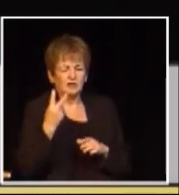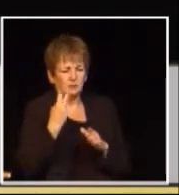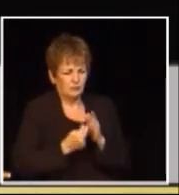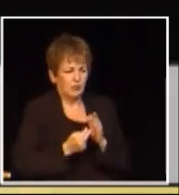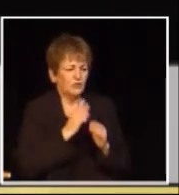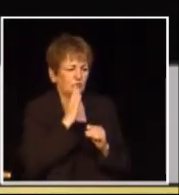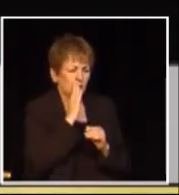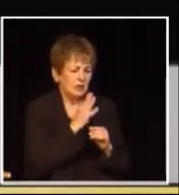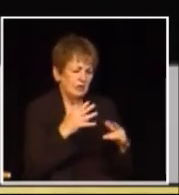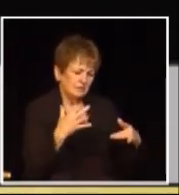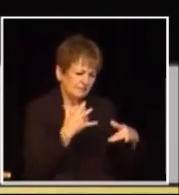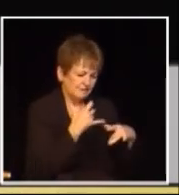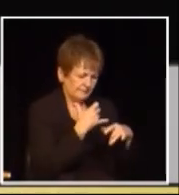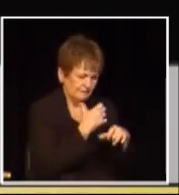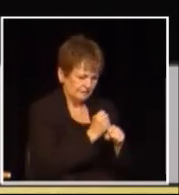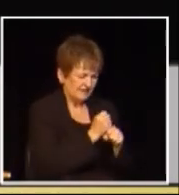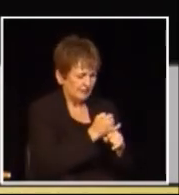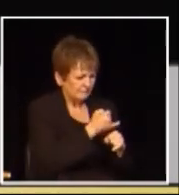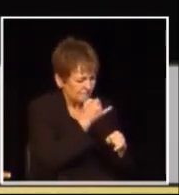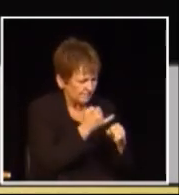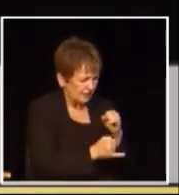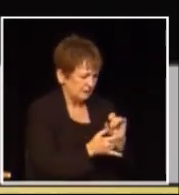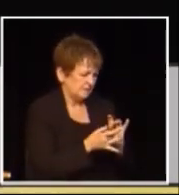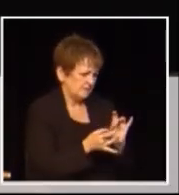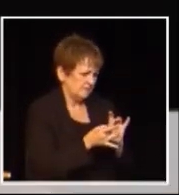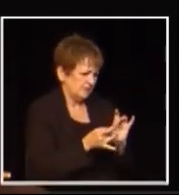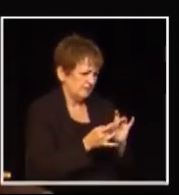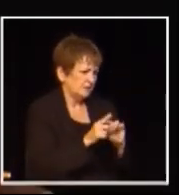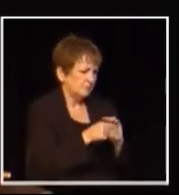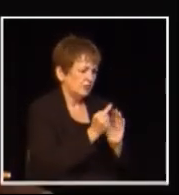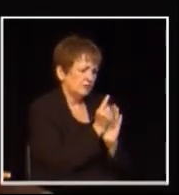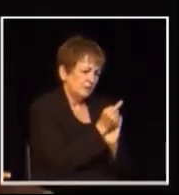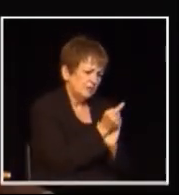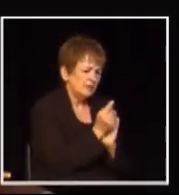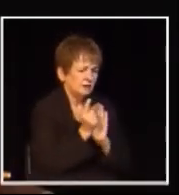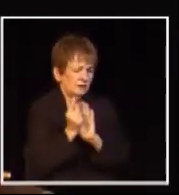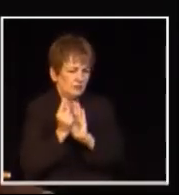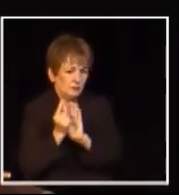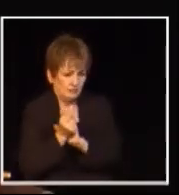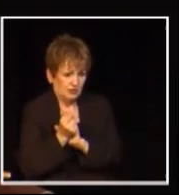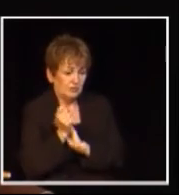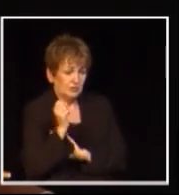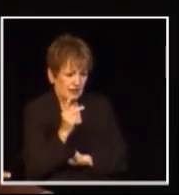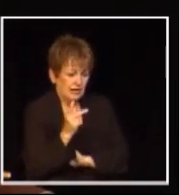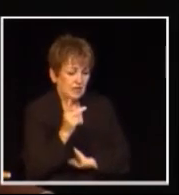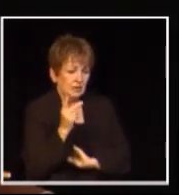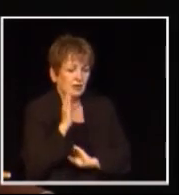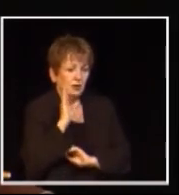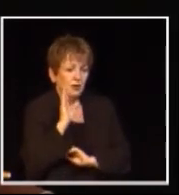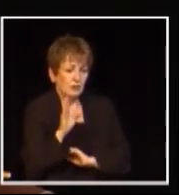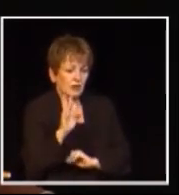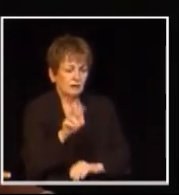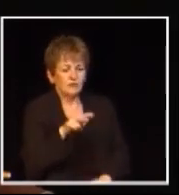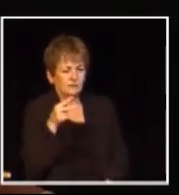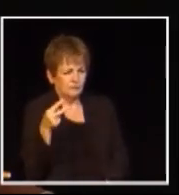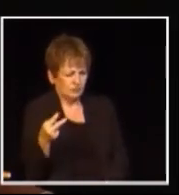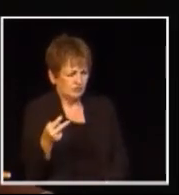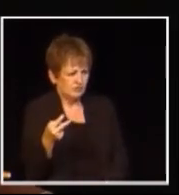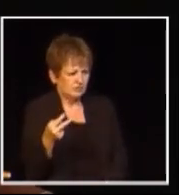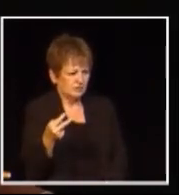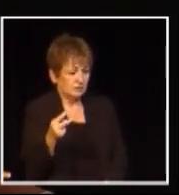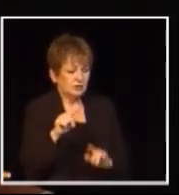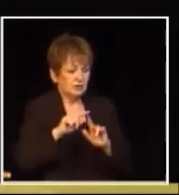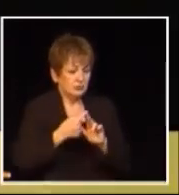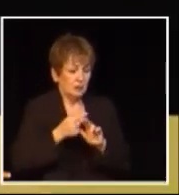presenting sides an opportunity to make a few final comments of approximately a minute apiece we're going to reverse